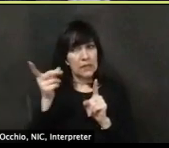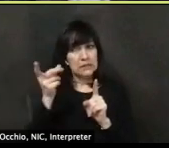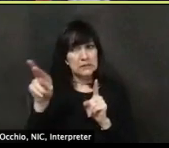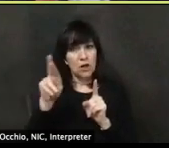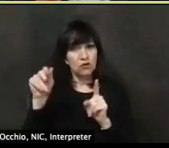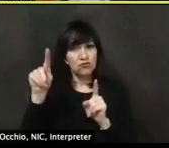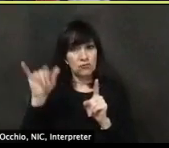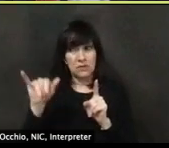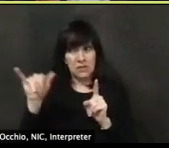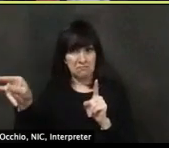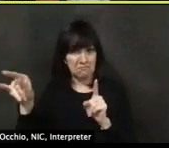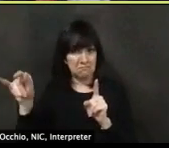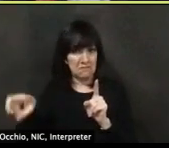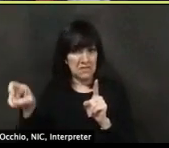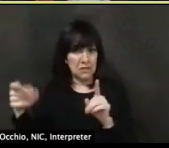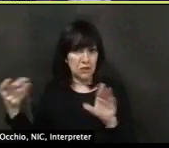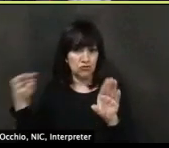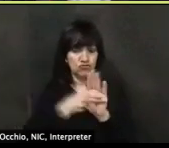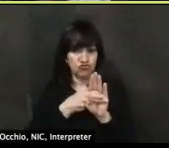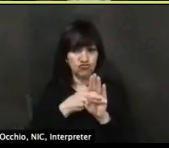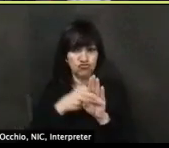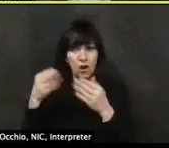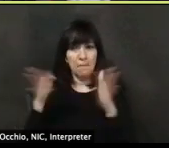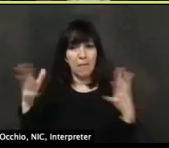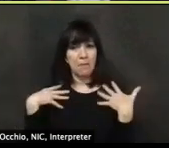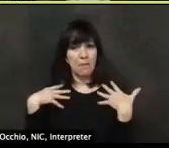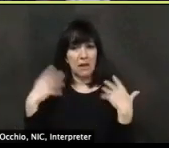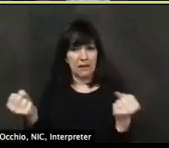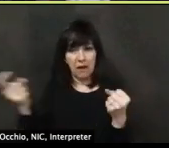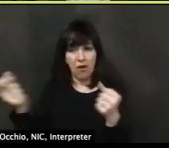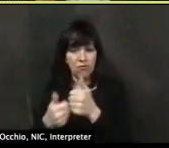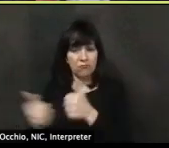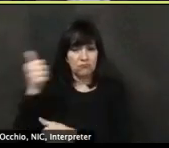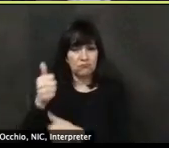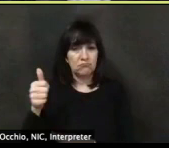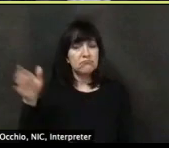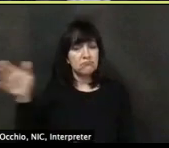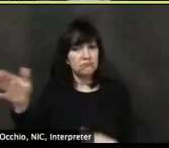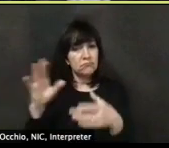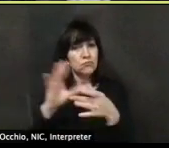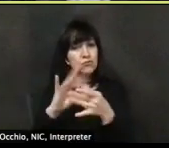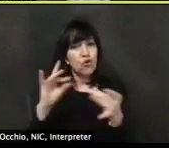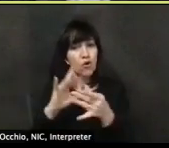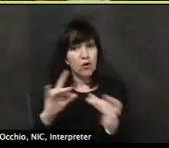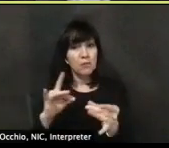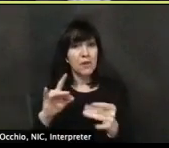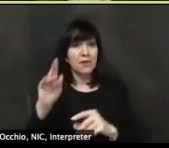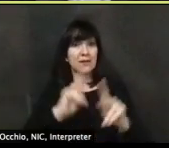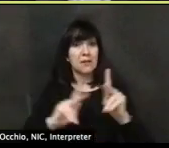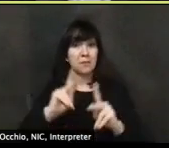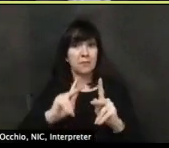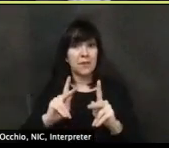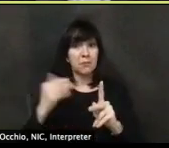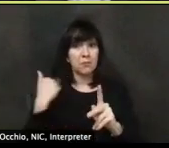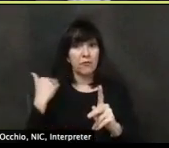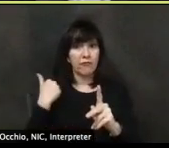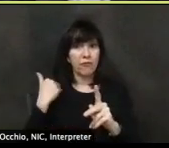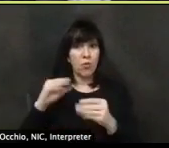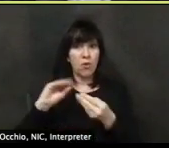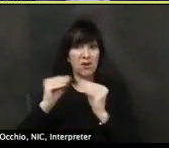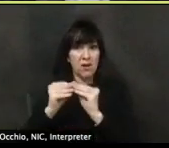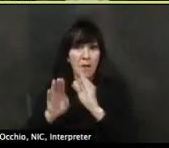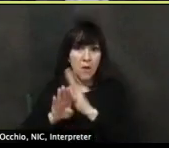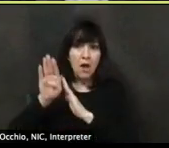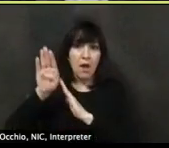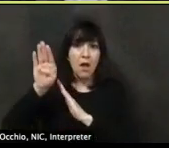like to take this, but it, I mean, she talked about flattening the curve, um, but not being out of the woods as we start to move into these steps, what we